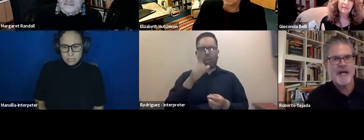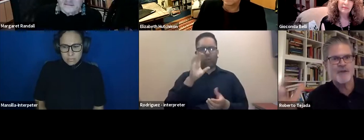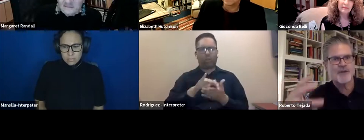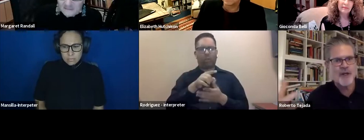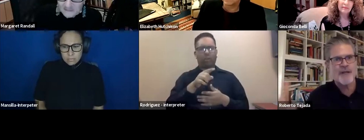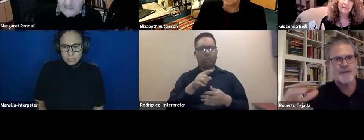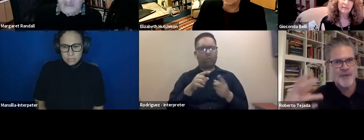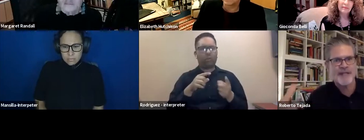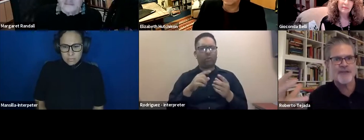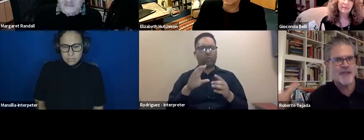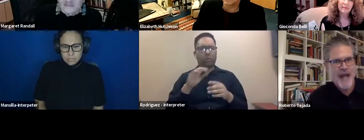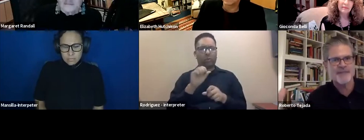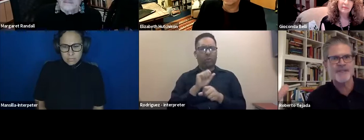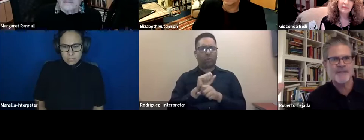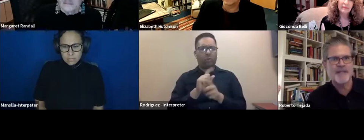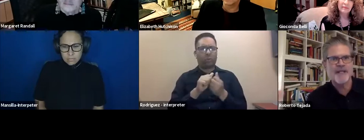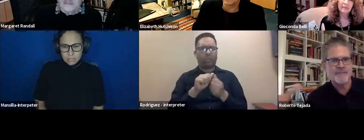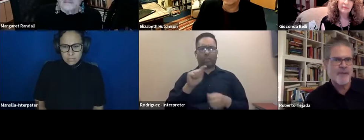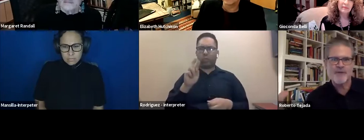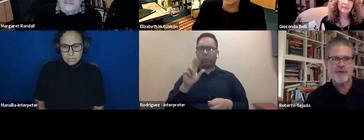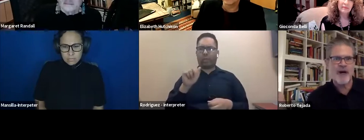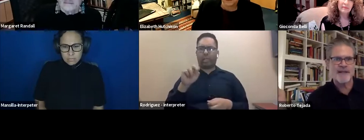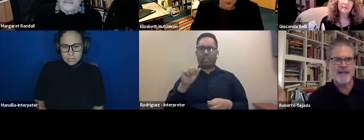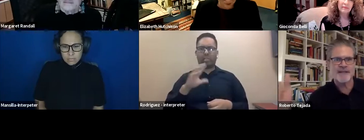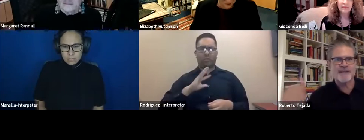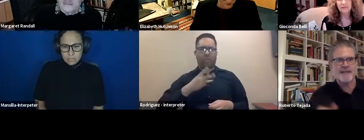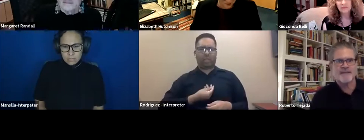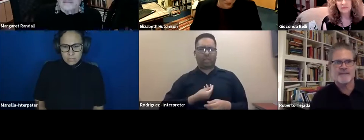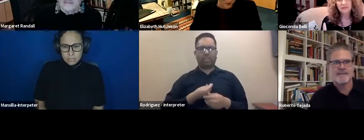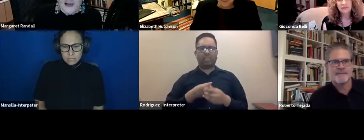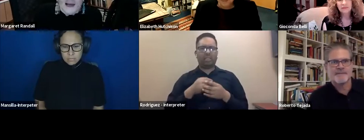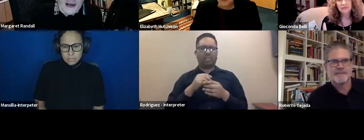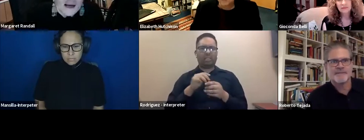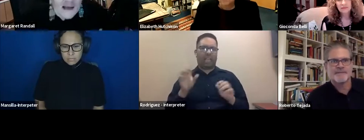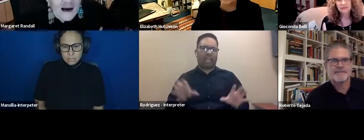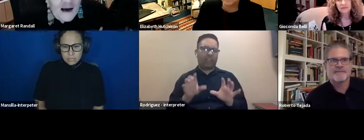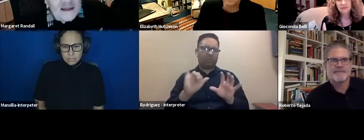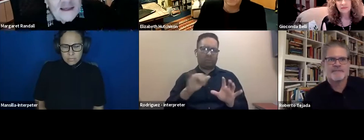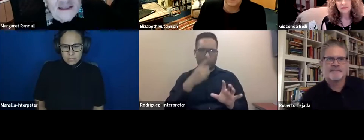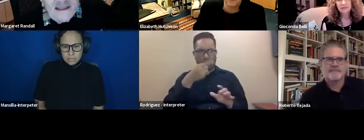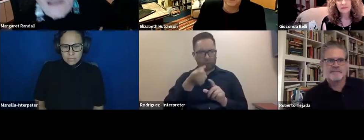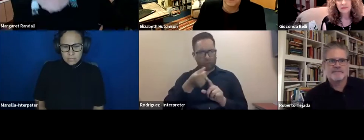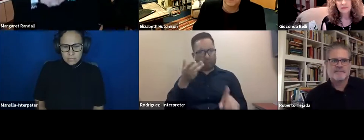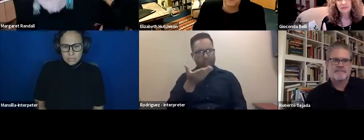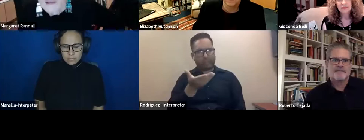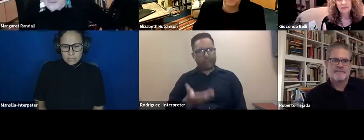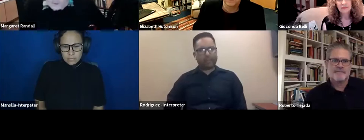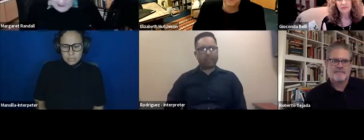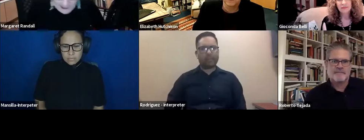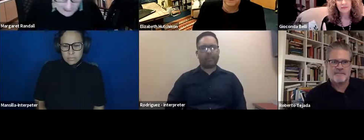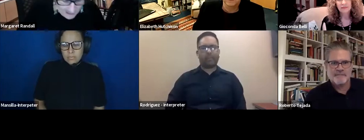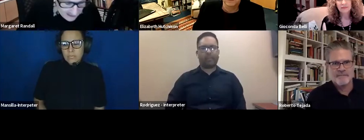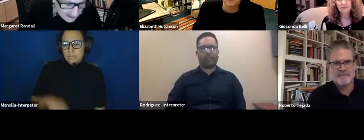Cheli Lima, if you could talk about transgender activism in both of your contexts. Yeah, I think it's, it's extremely